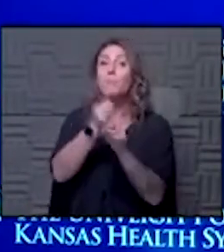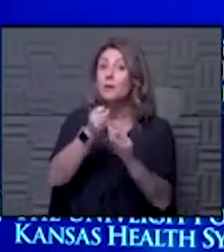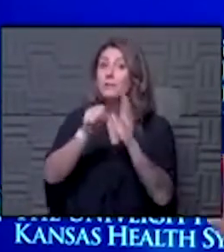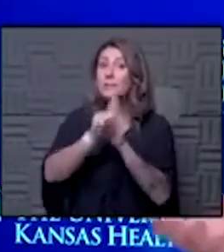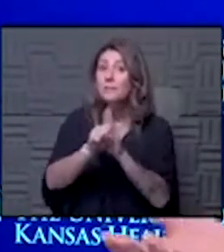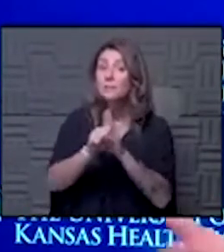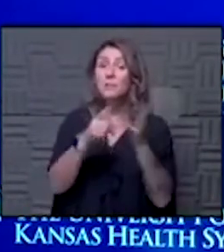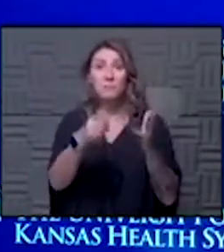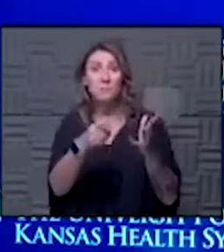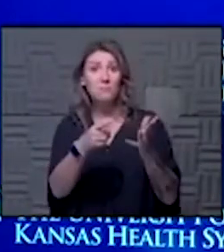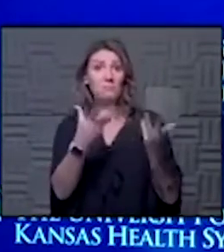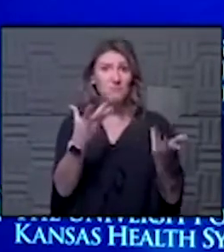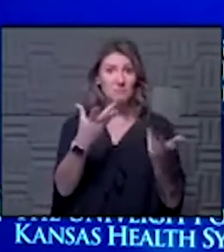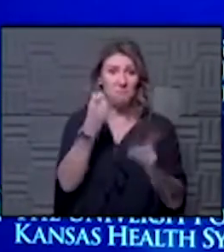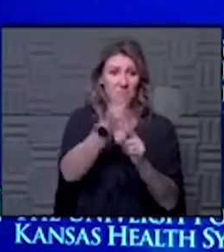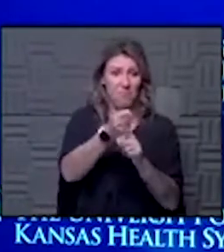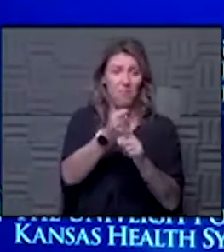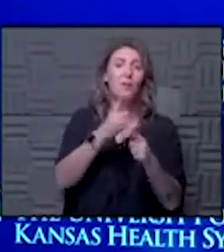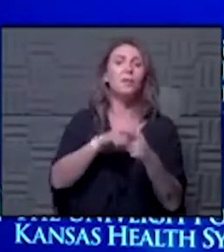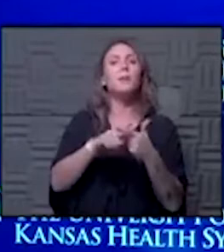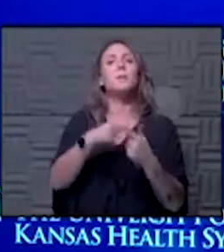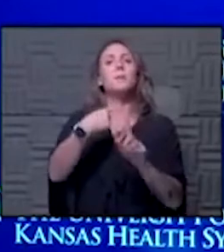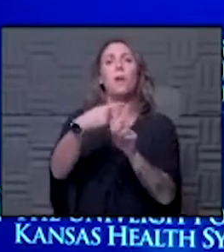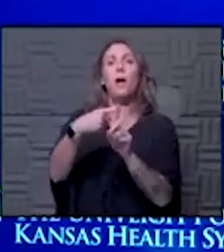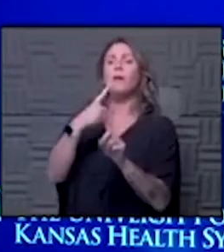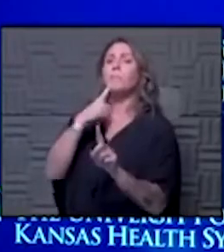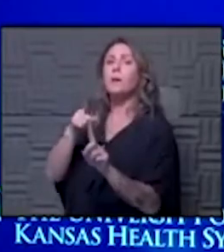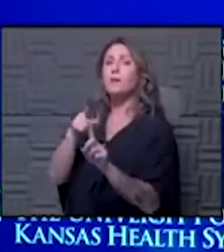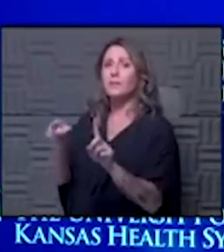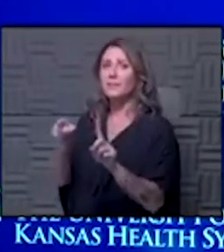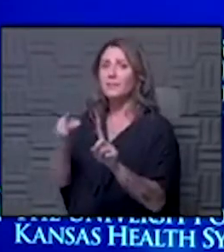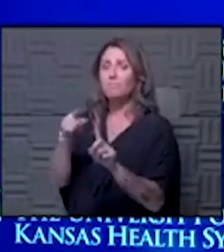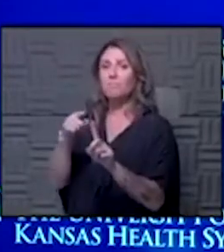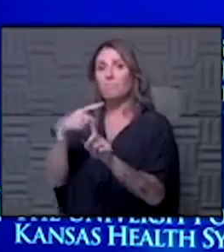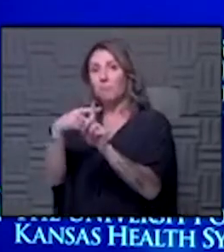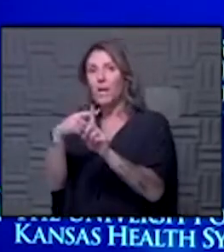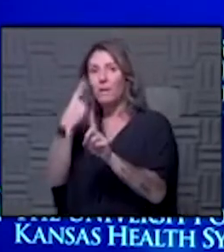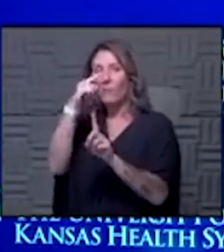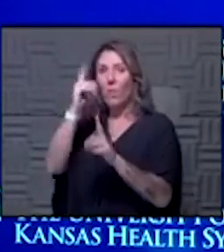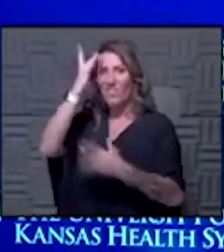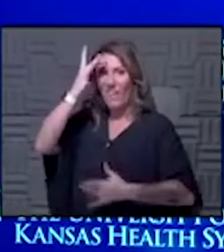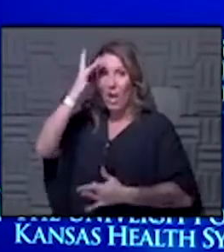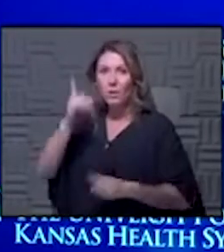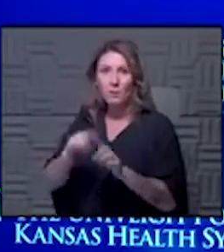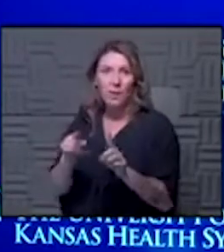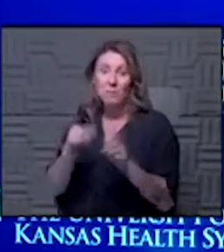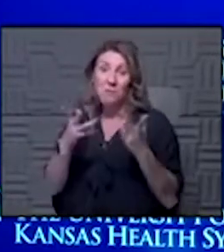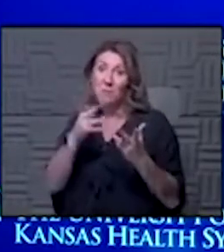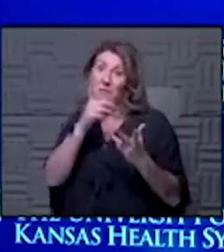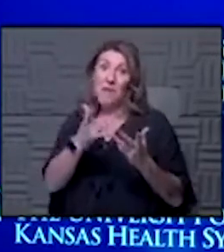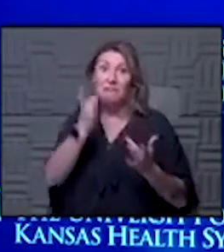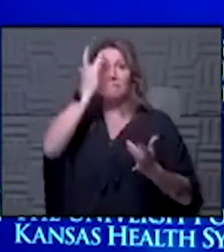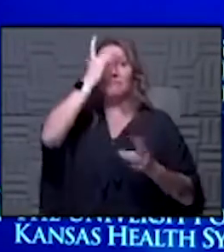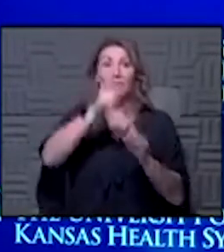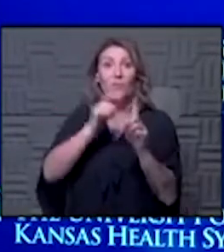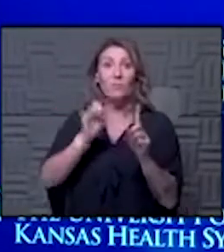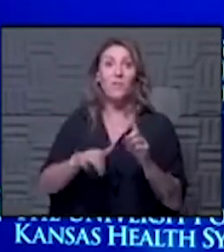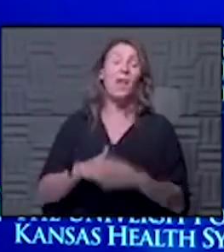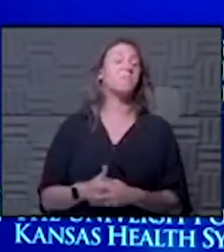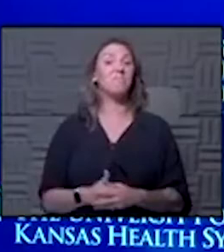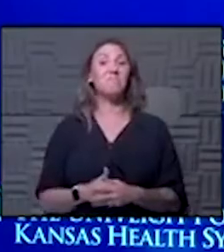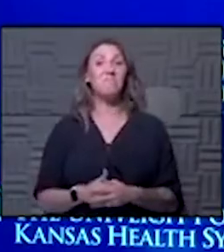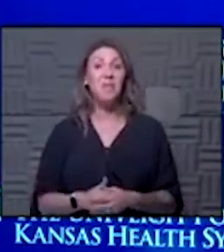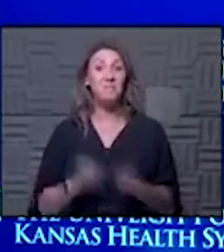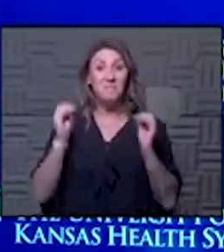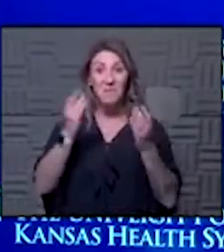just had a random screen and you're positive all we would say is okay well you're positive for the virus don't know if you're gonna get sick but from it or not and I am at a reporter